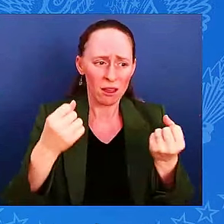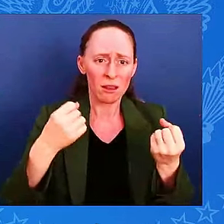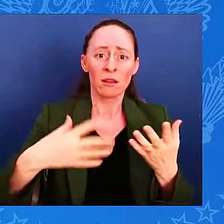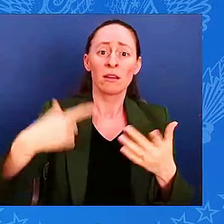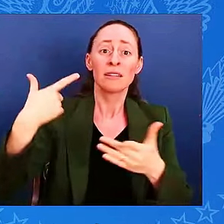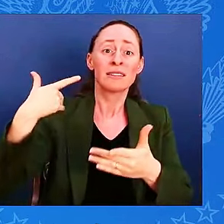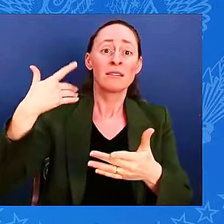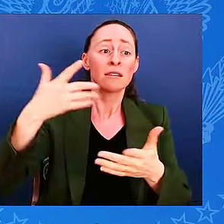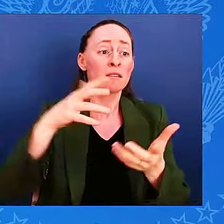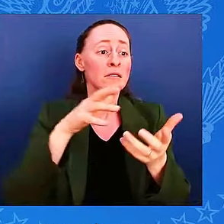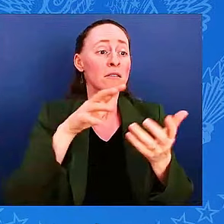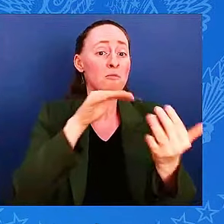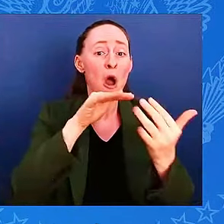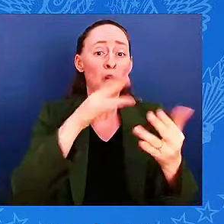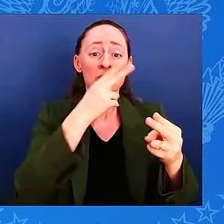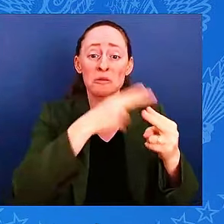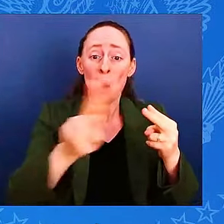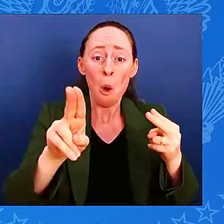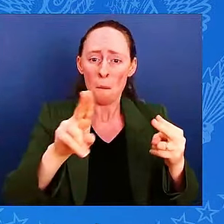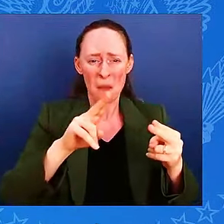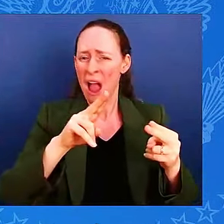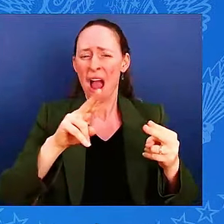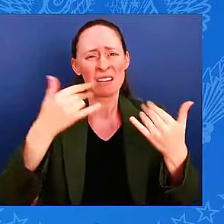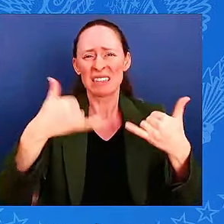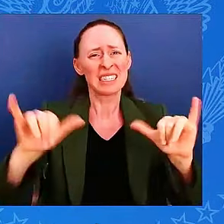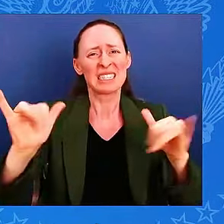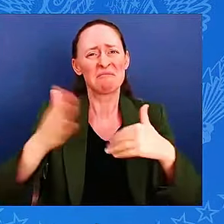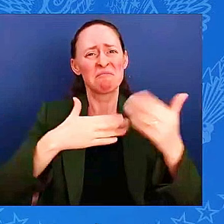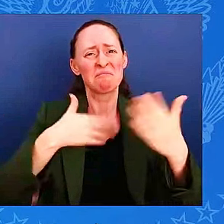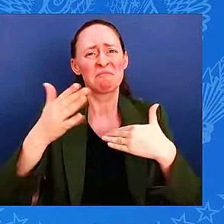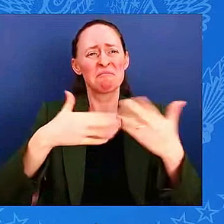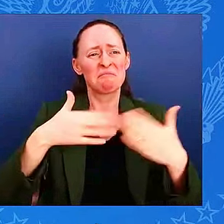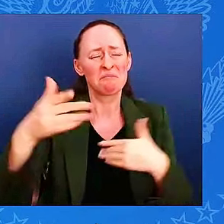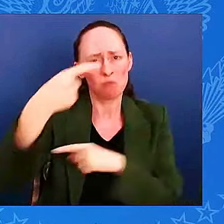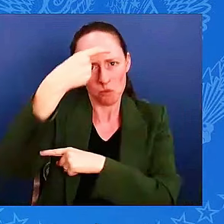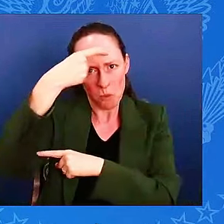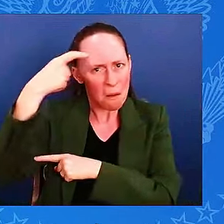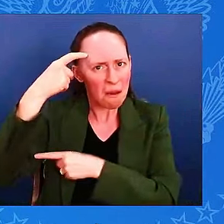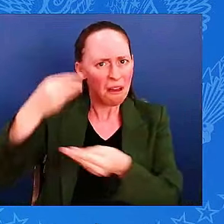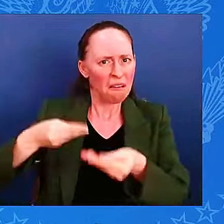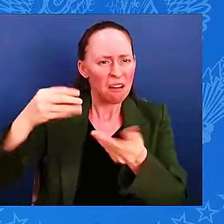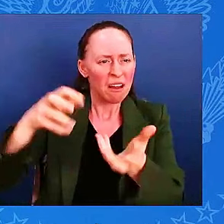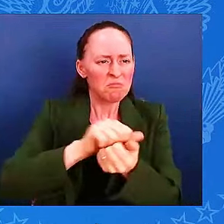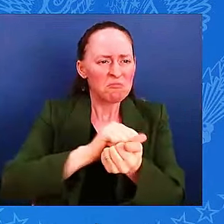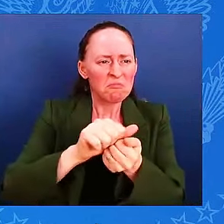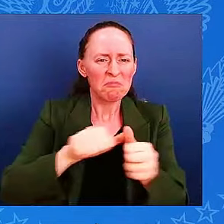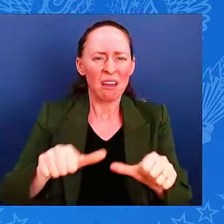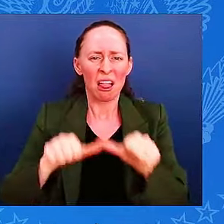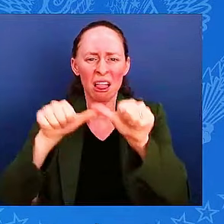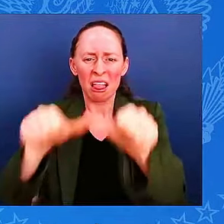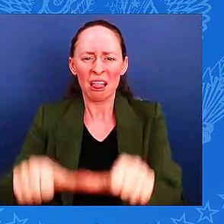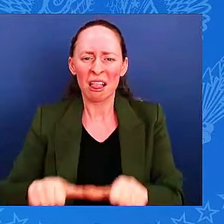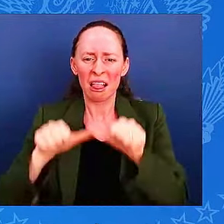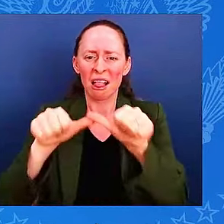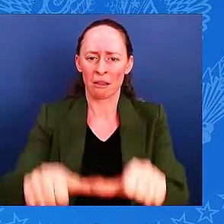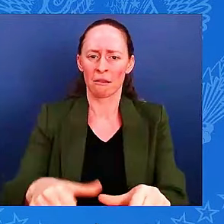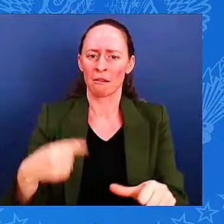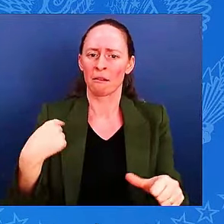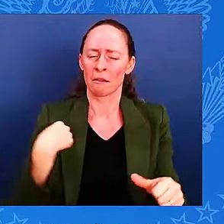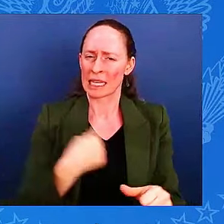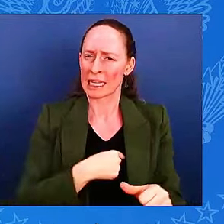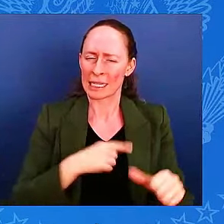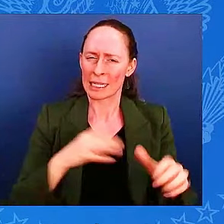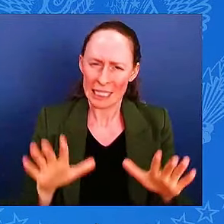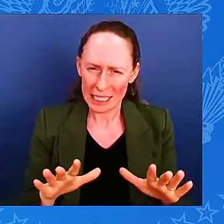lives for decades. Together, we can prevent this now. We must not leave behind ruins